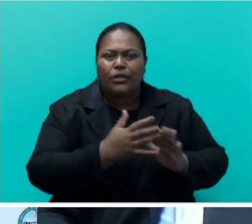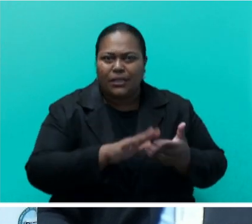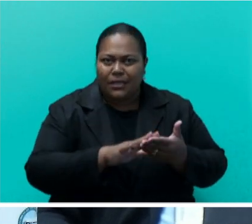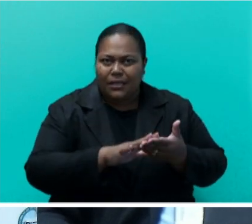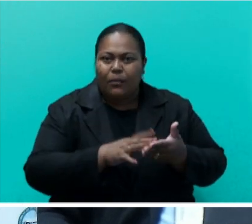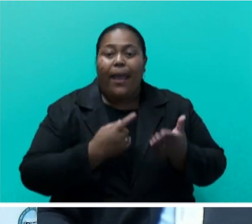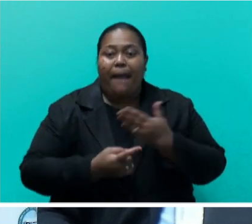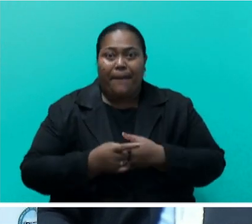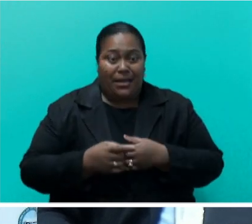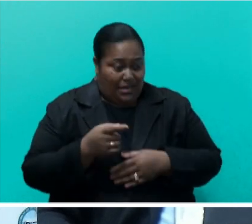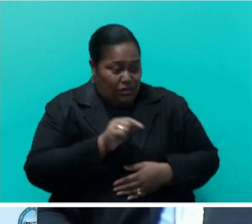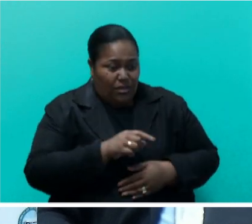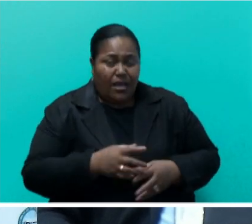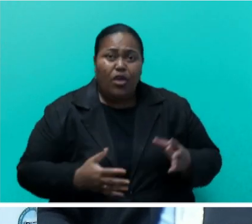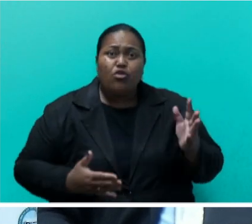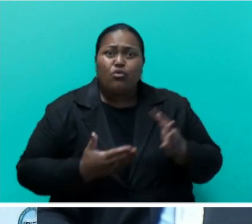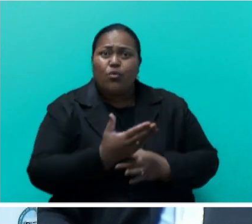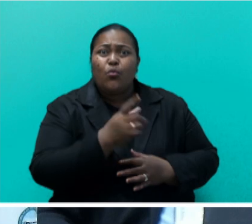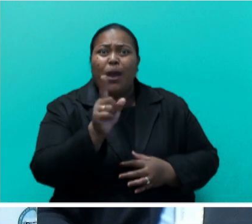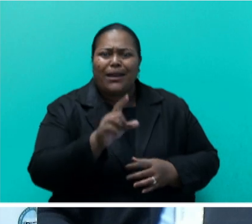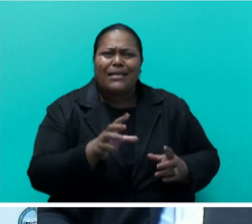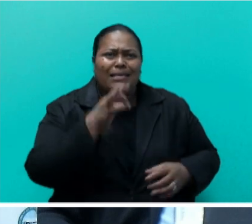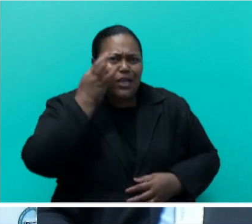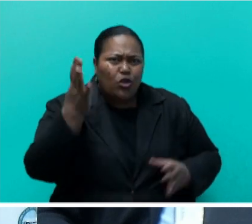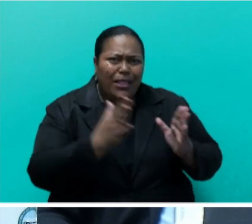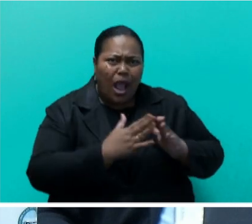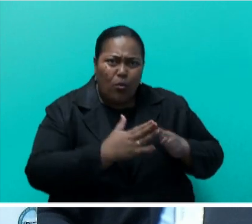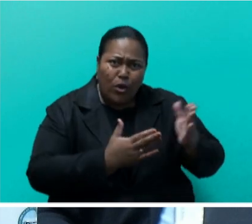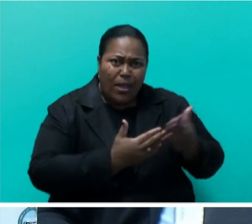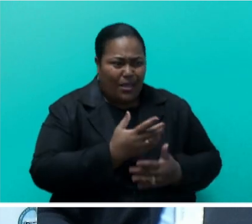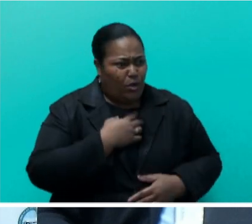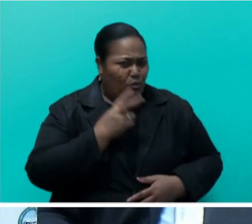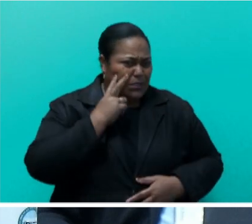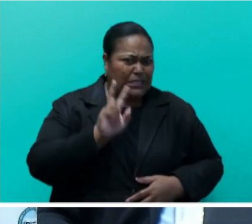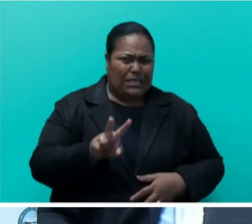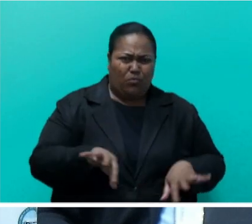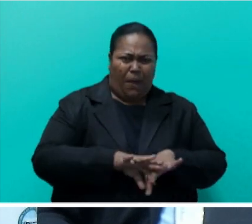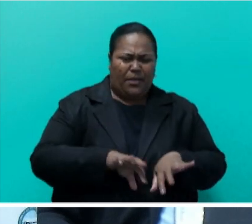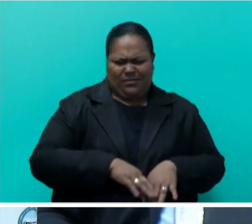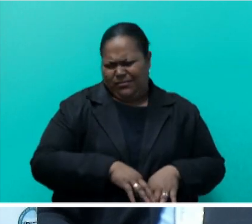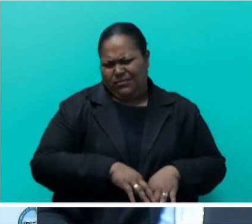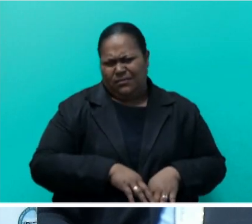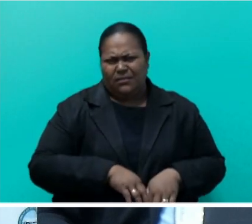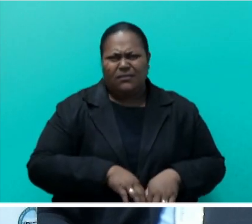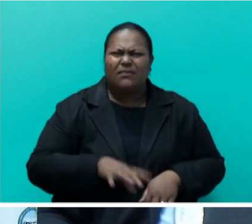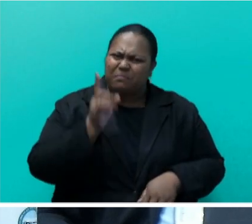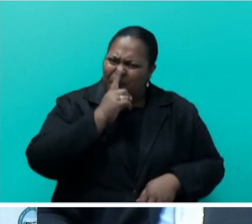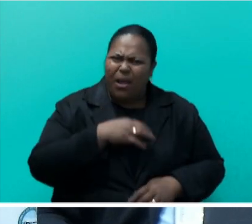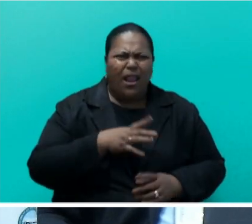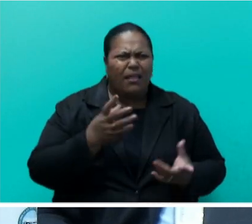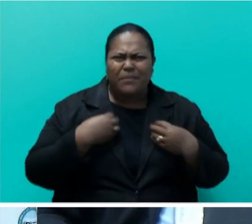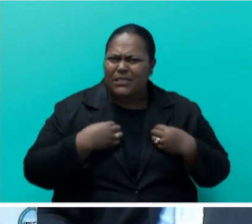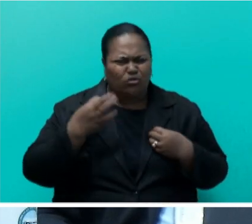Singataka town, the dump creates negative first impression, potentially discouraging investments in tourism,